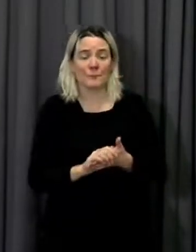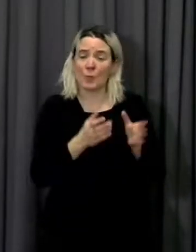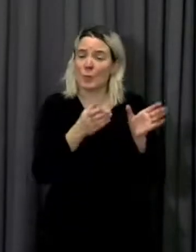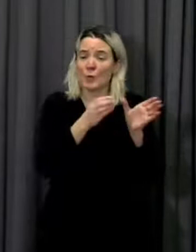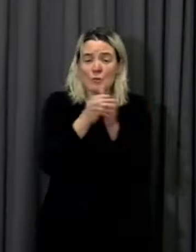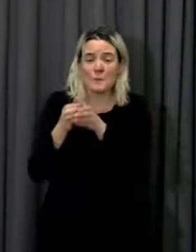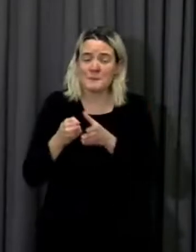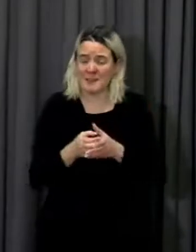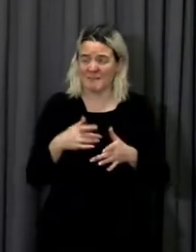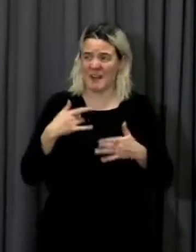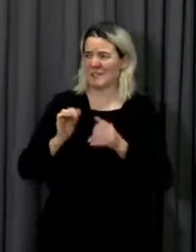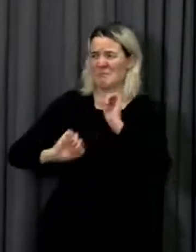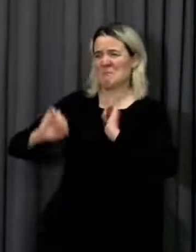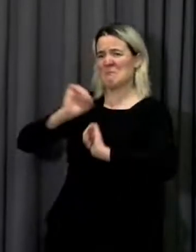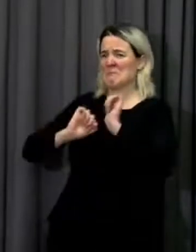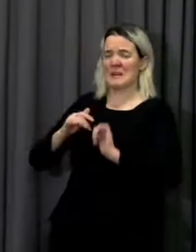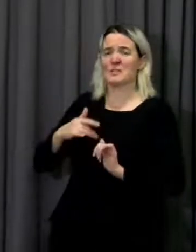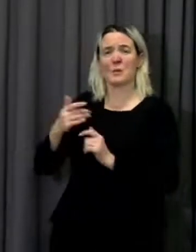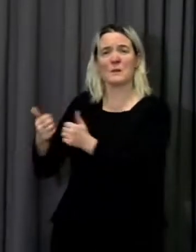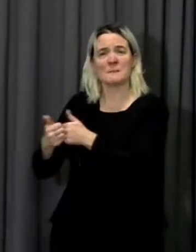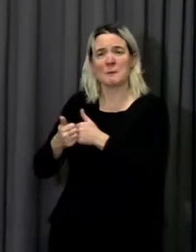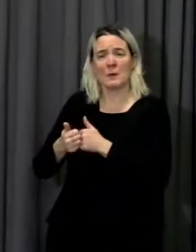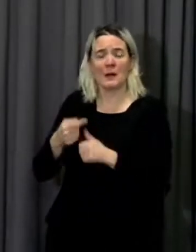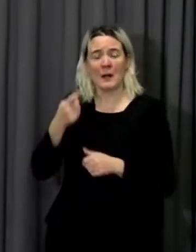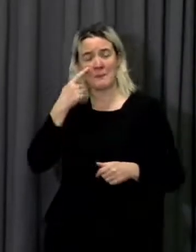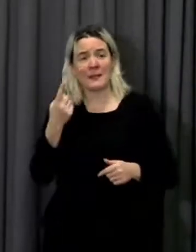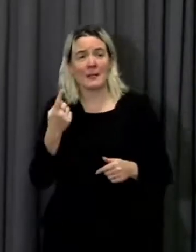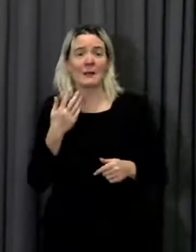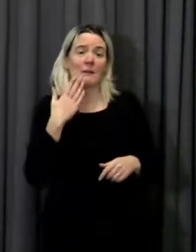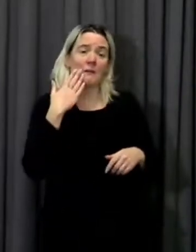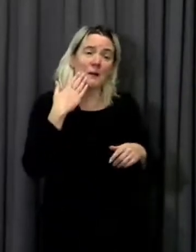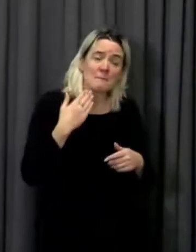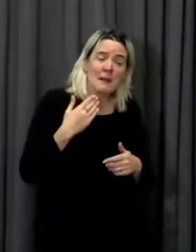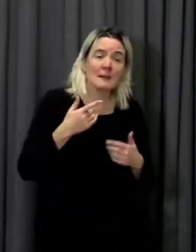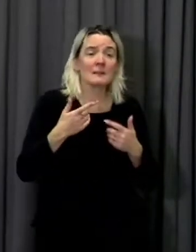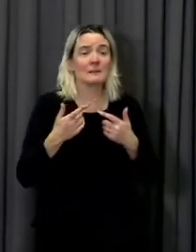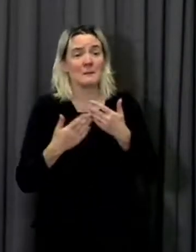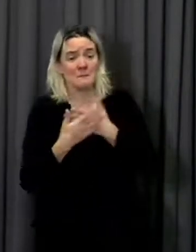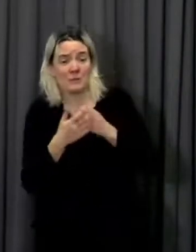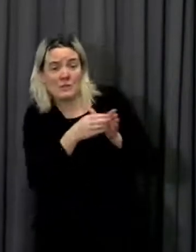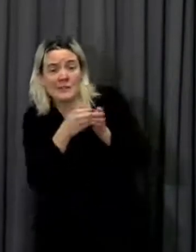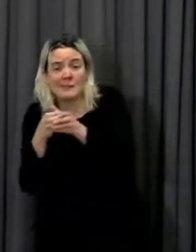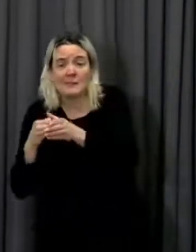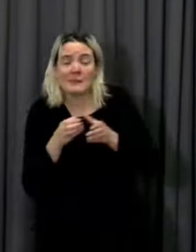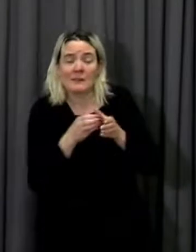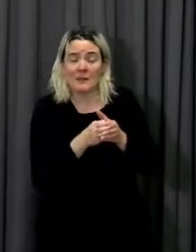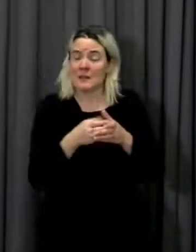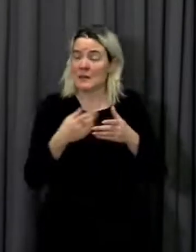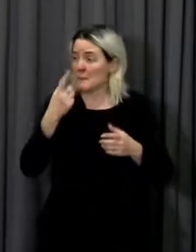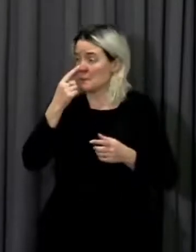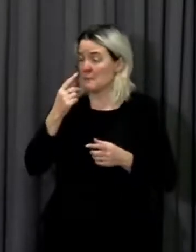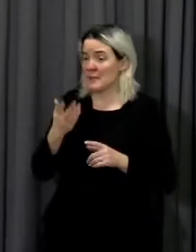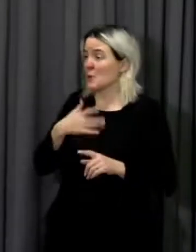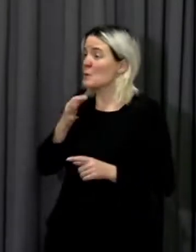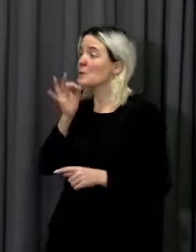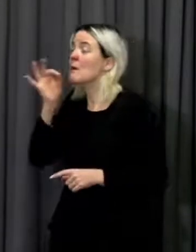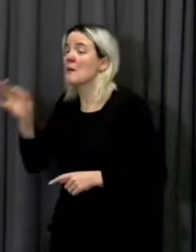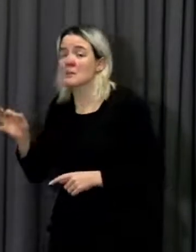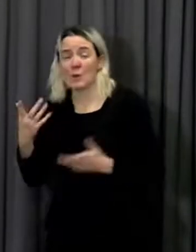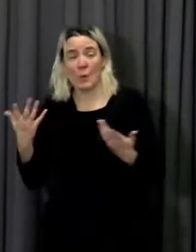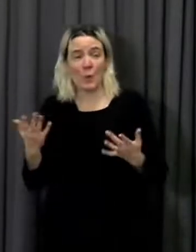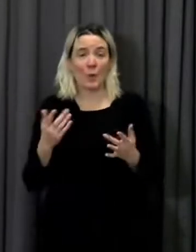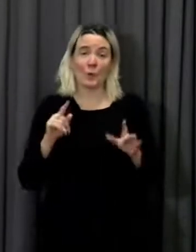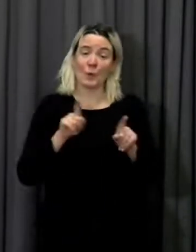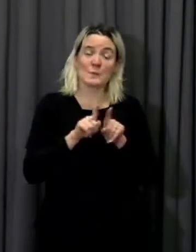to reach out for support. I'm thinking in particular of black and ethnic minority communities but also middle-aged men who are not